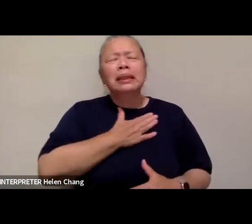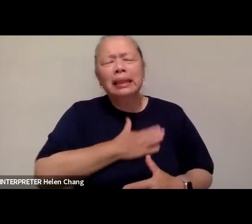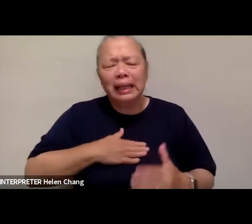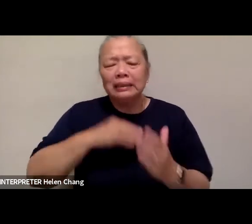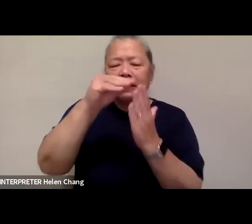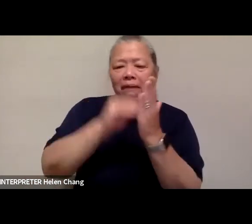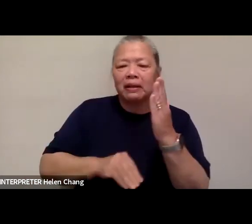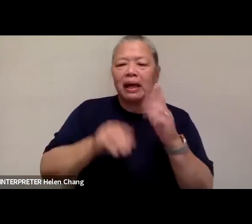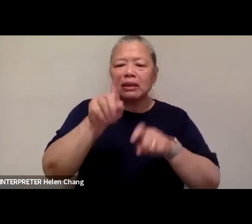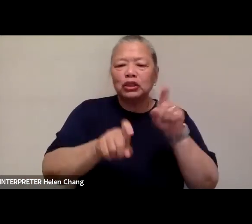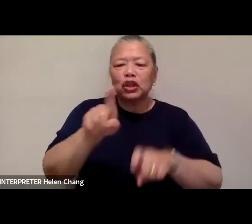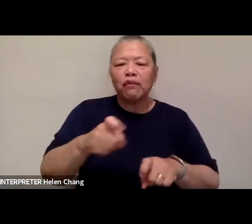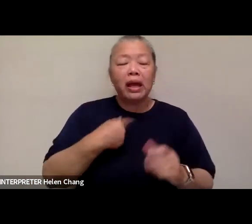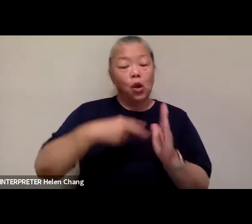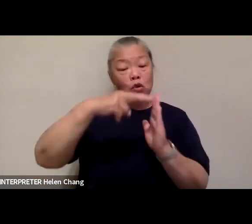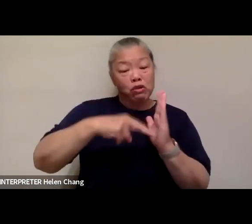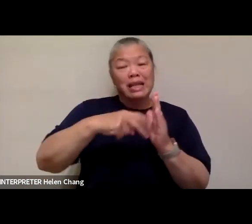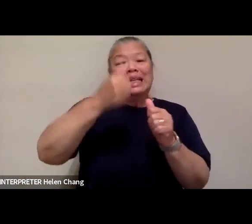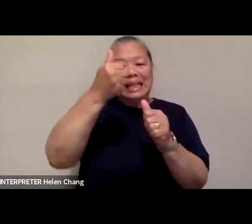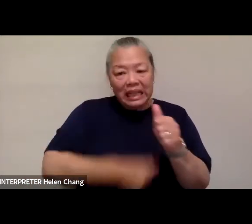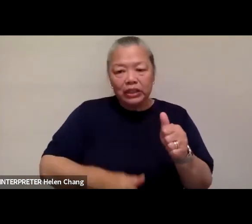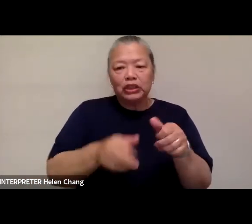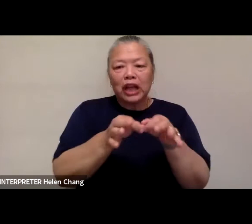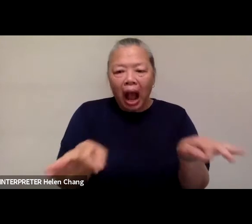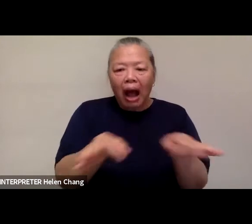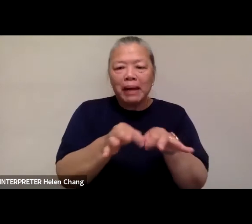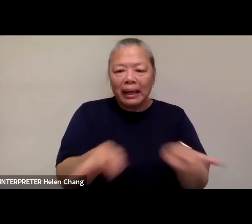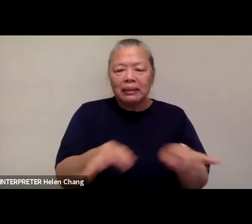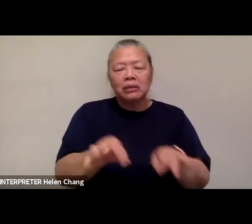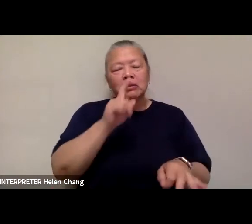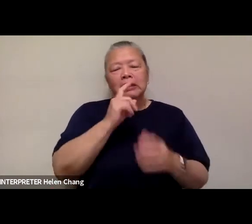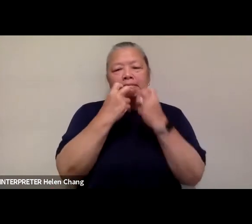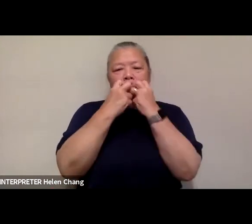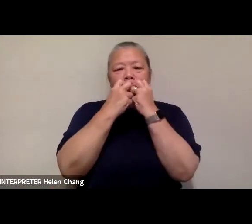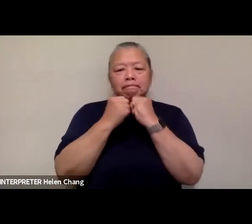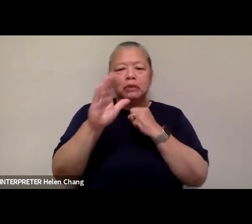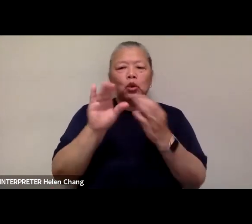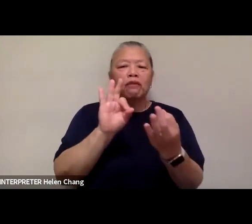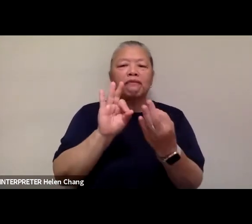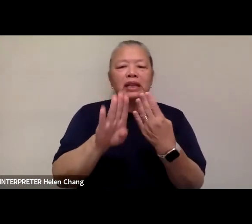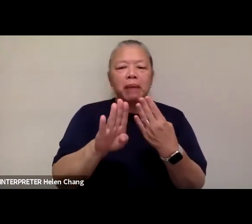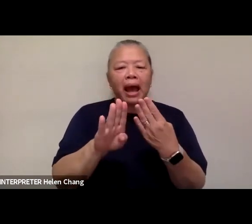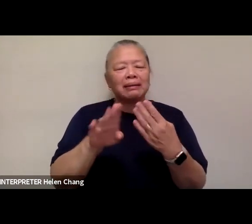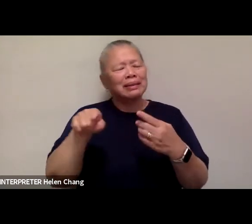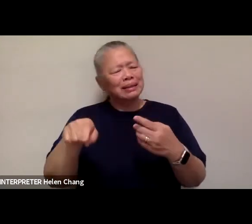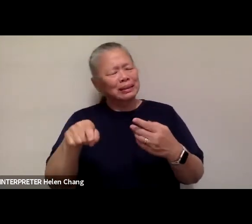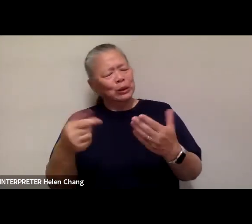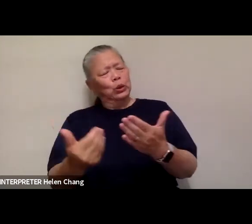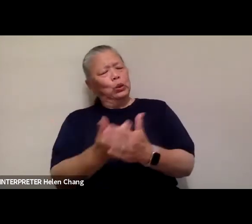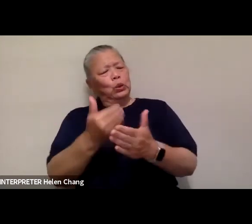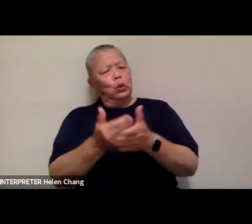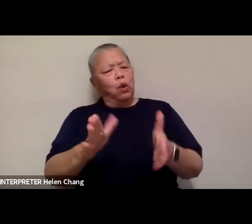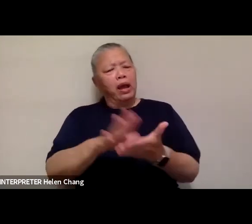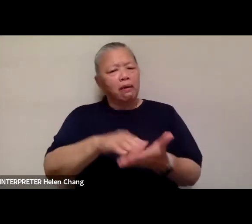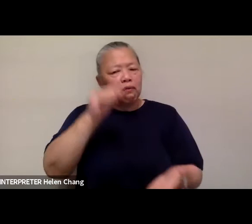read every single comment. Simone sincerely value all of your feedback in this new forum of learning in this new era of